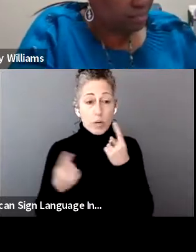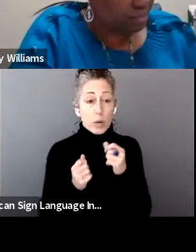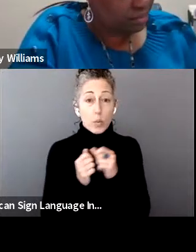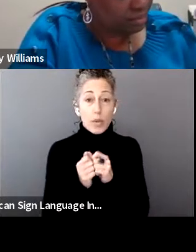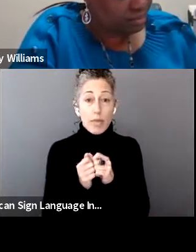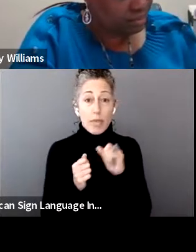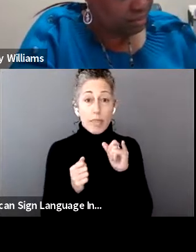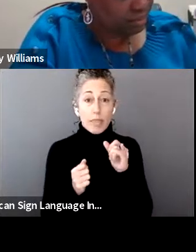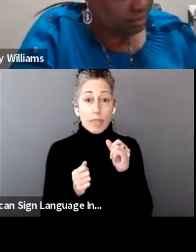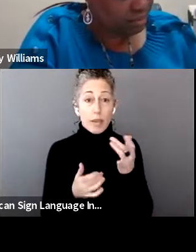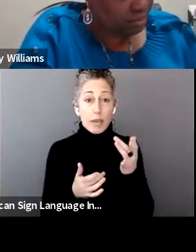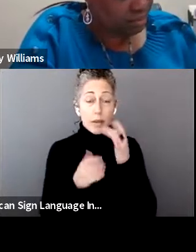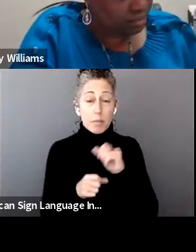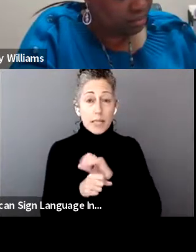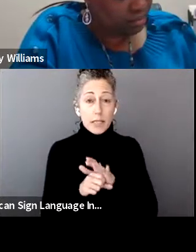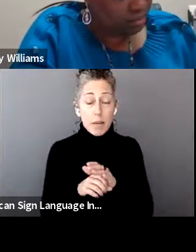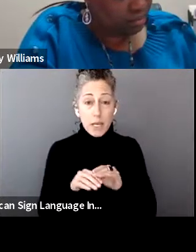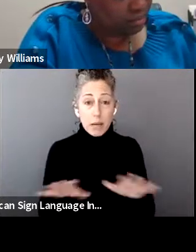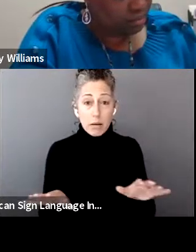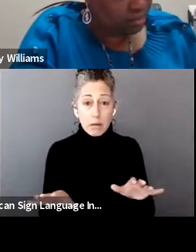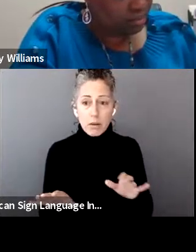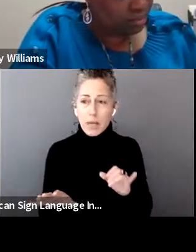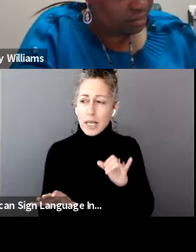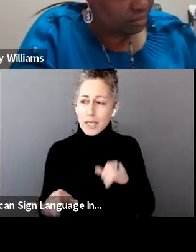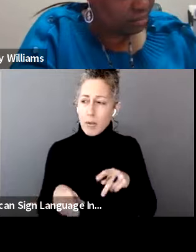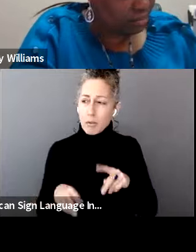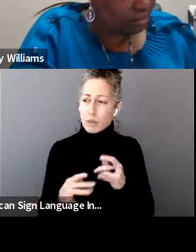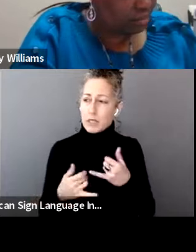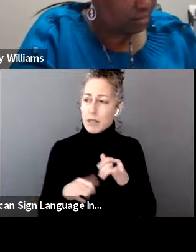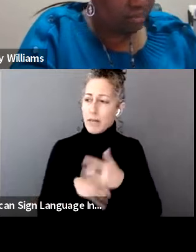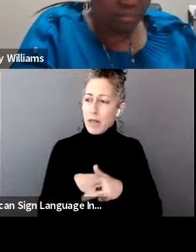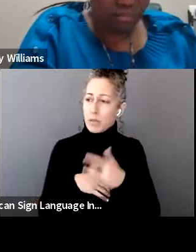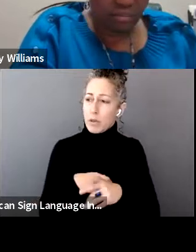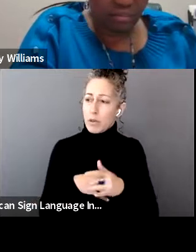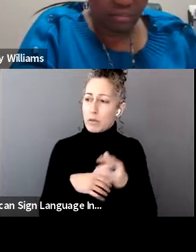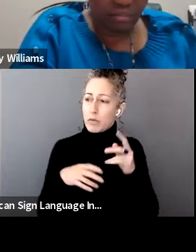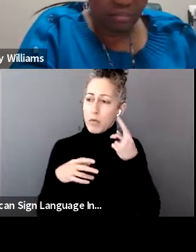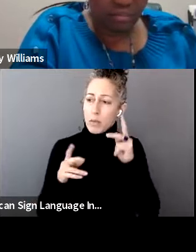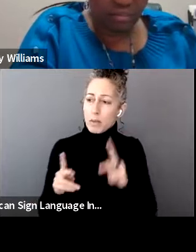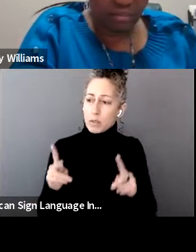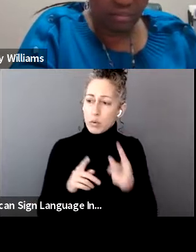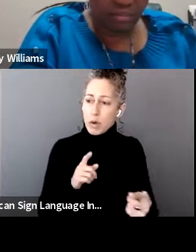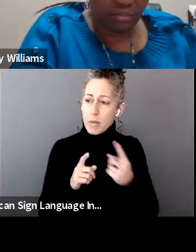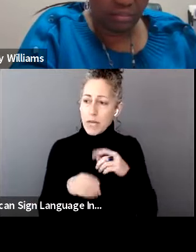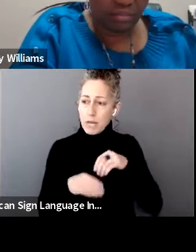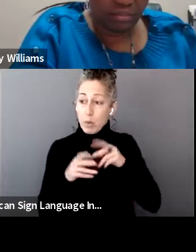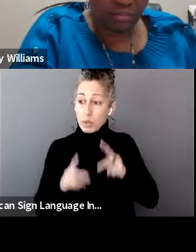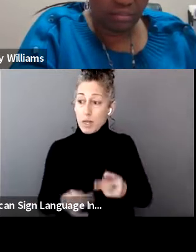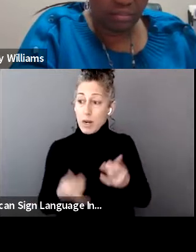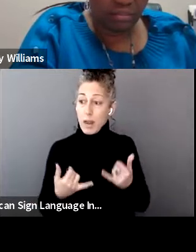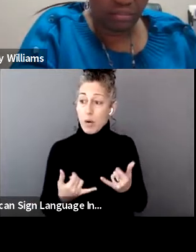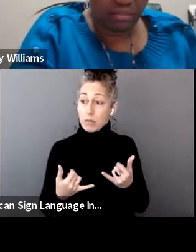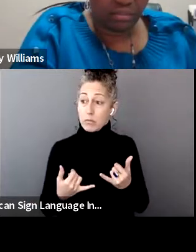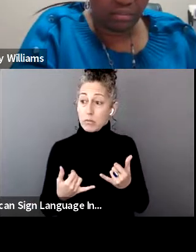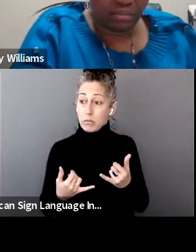was, um, the opportunity still available for residents to come in in person to do tax filing. And so Ms.